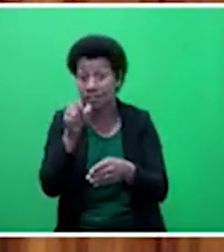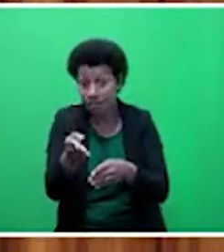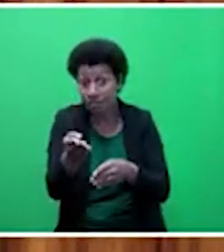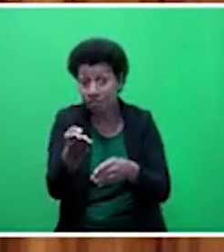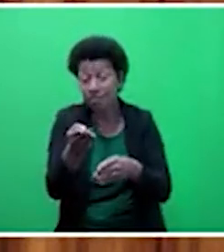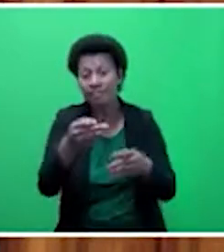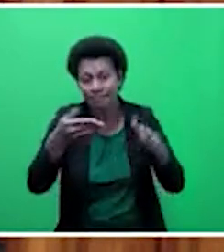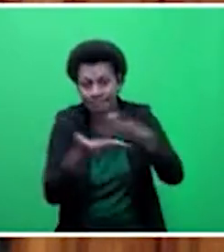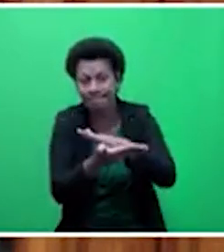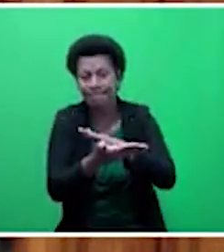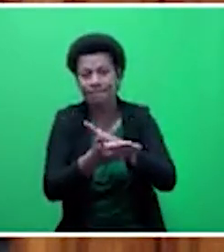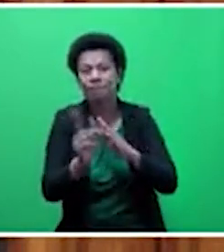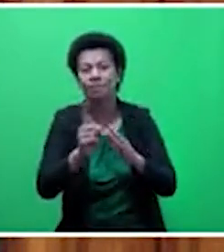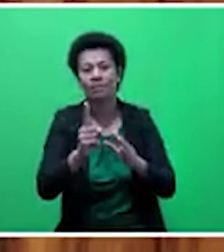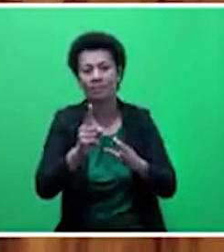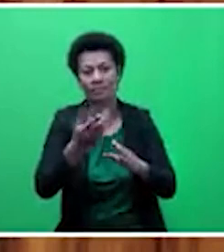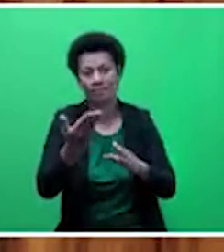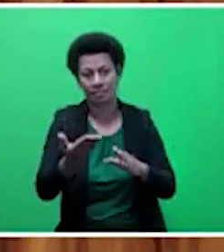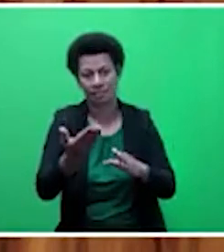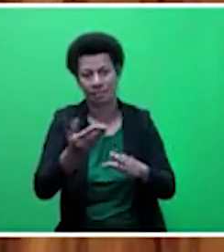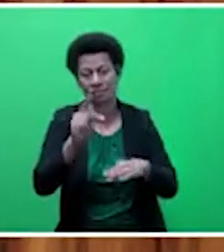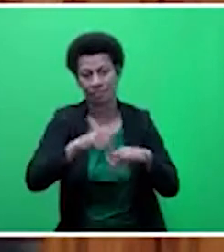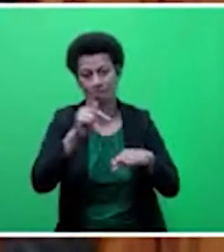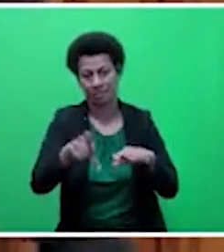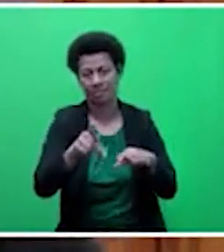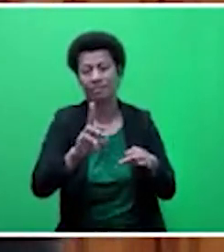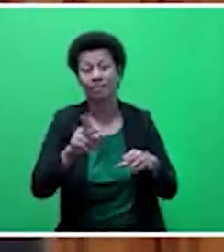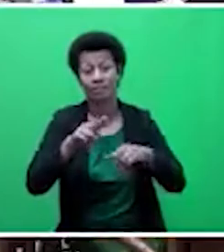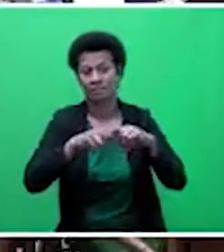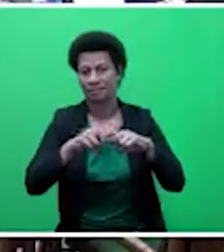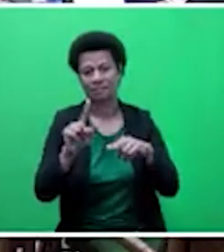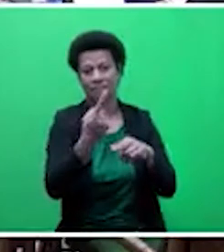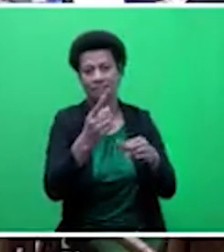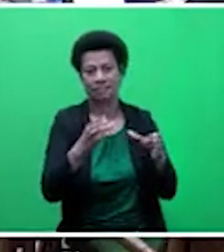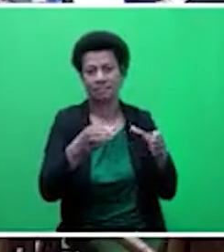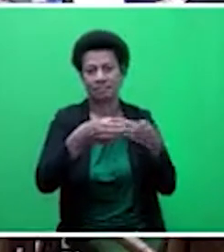of politicians in the Fiji First Party. I've said this, Mr. Speaker. Sir.